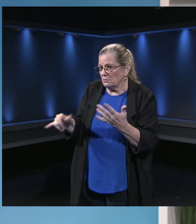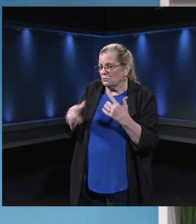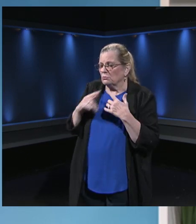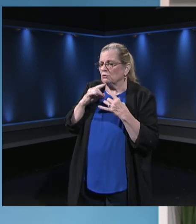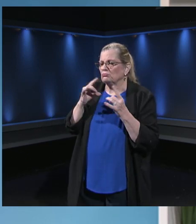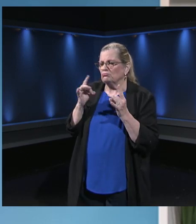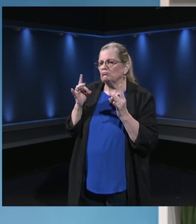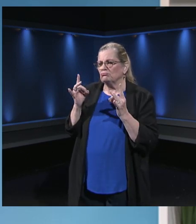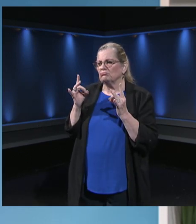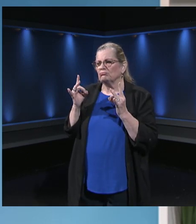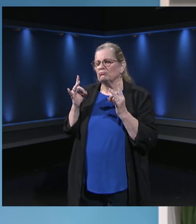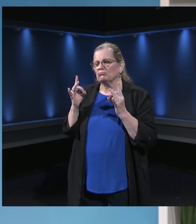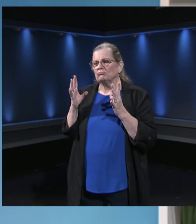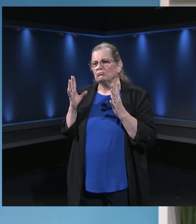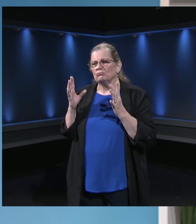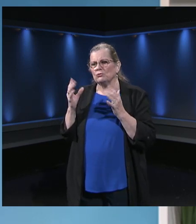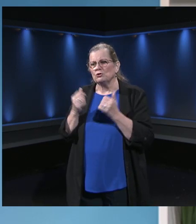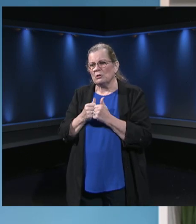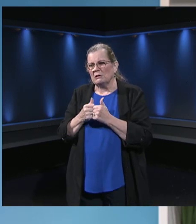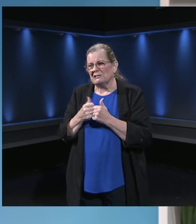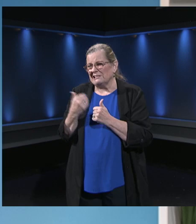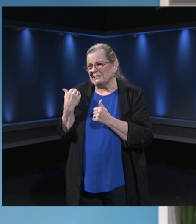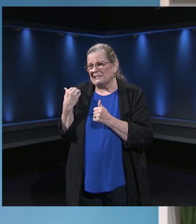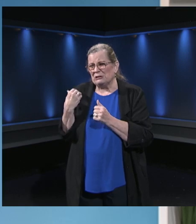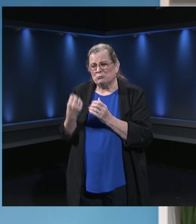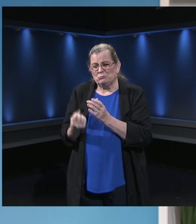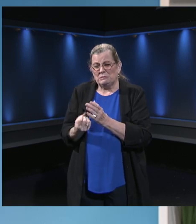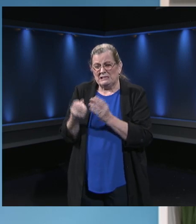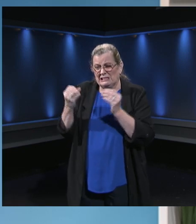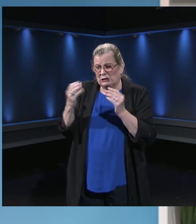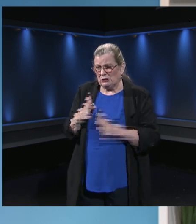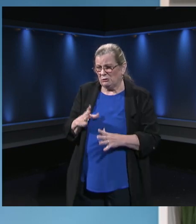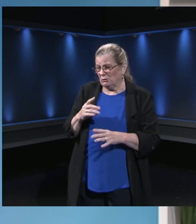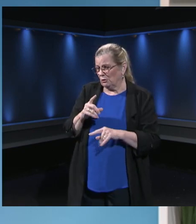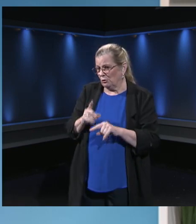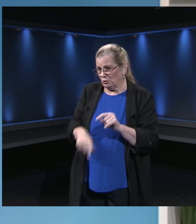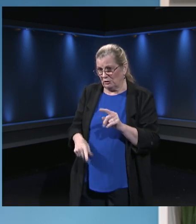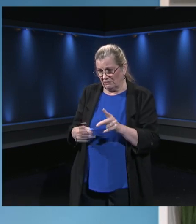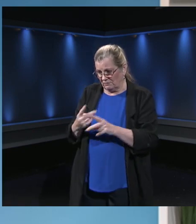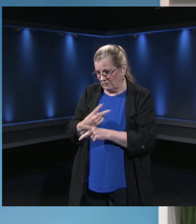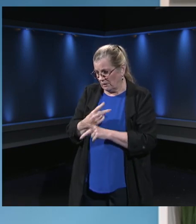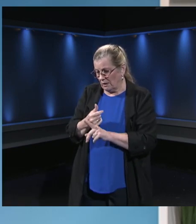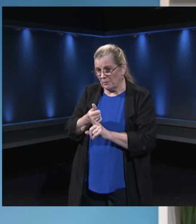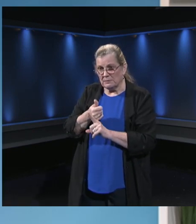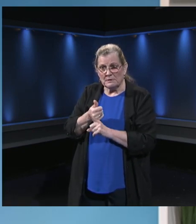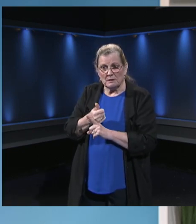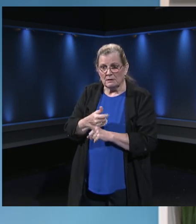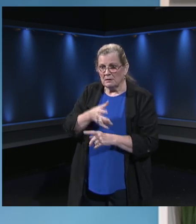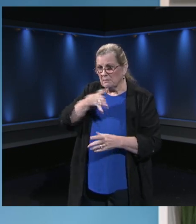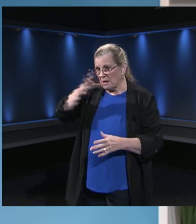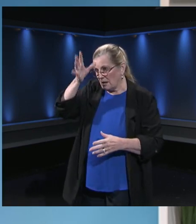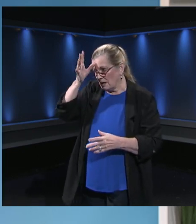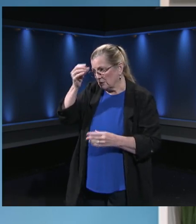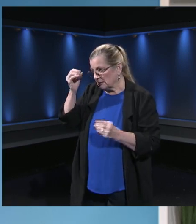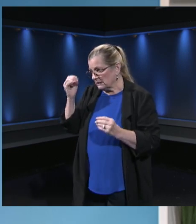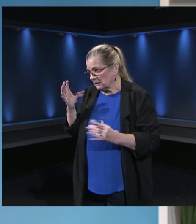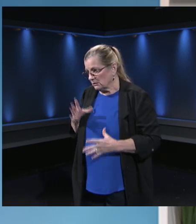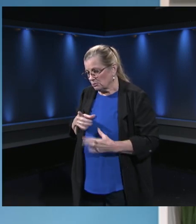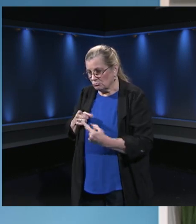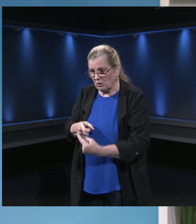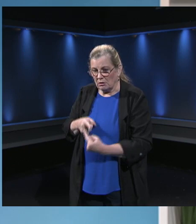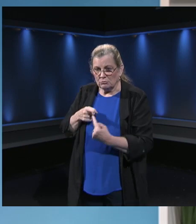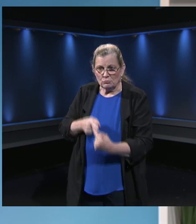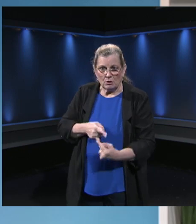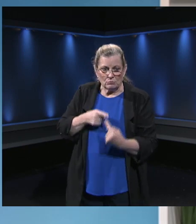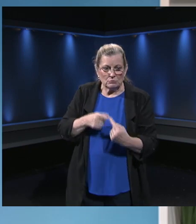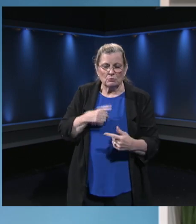the spring, the teacher really ended up being the conduit for parents and students to get that technology support, which we know was a challenge